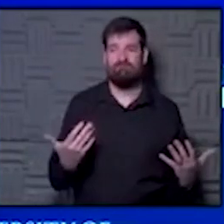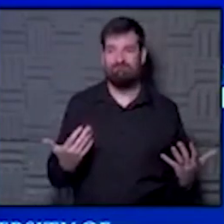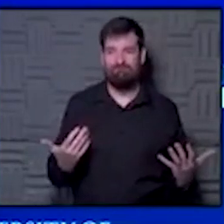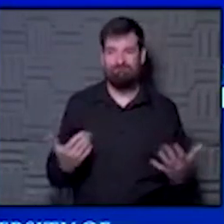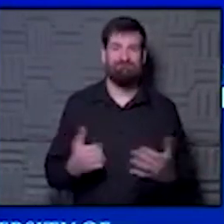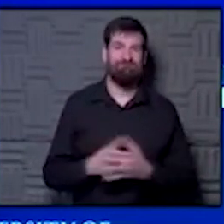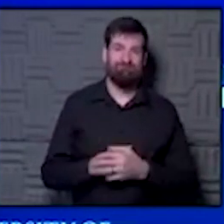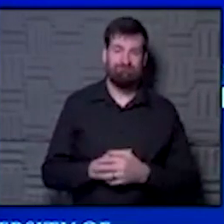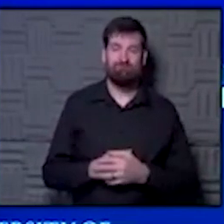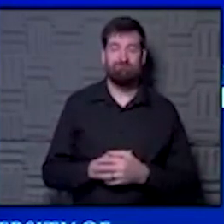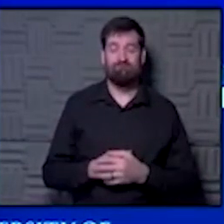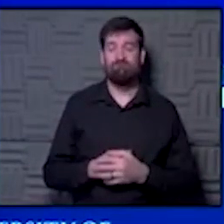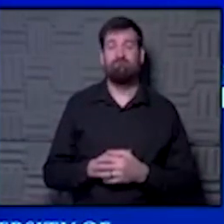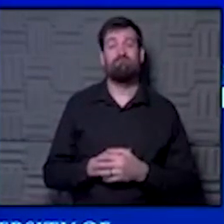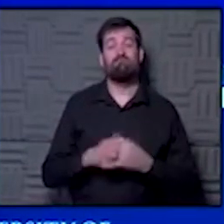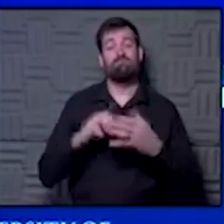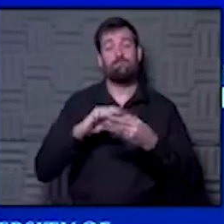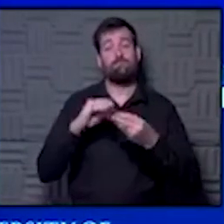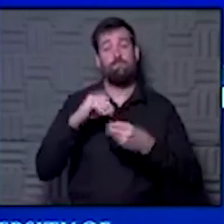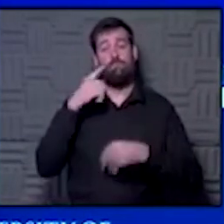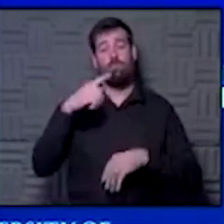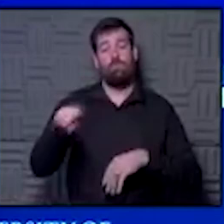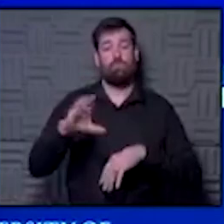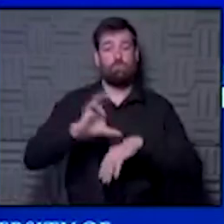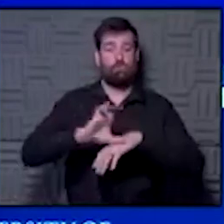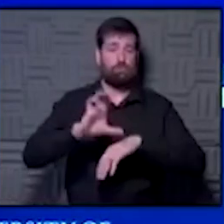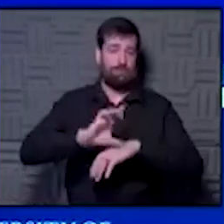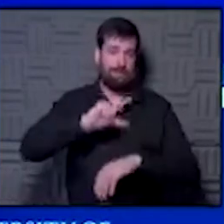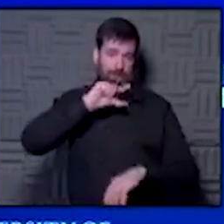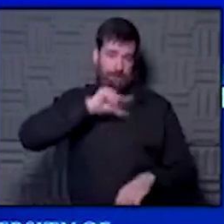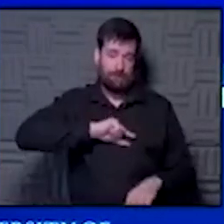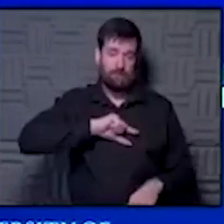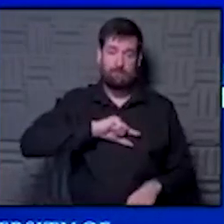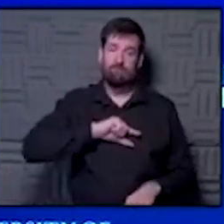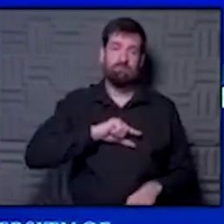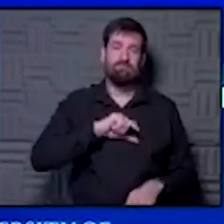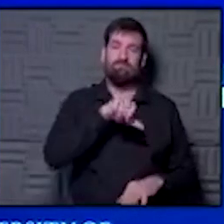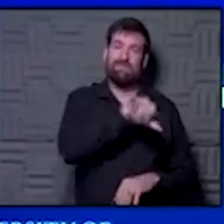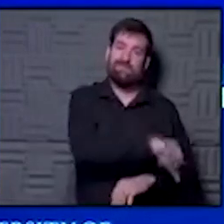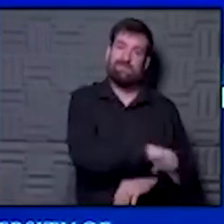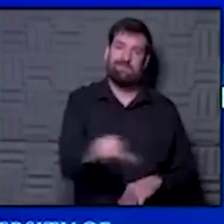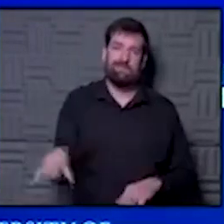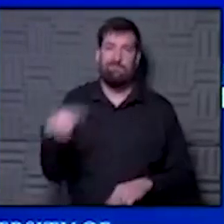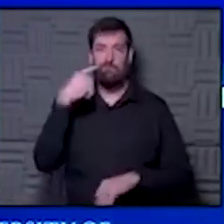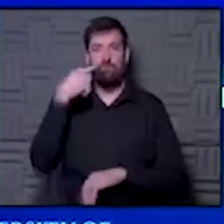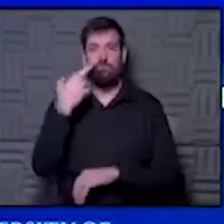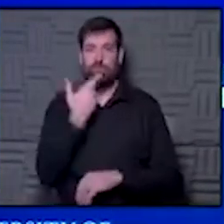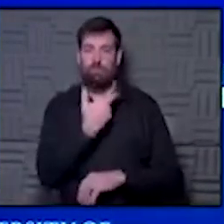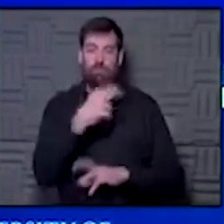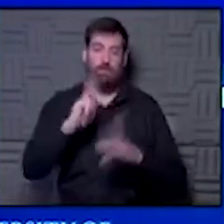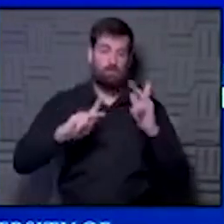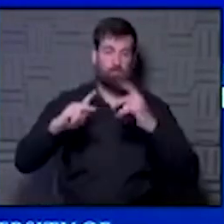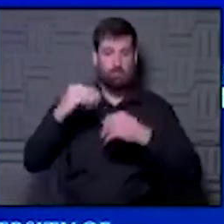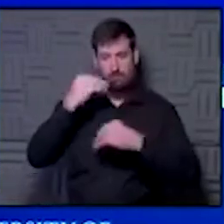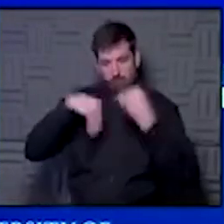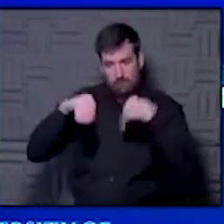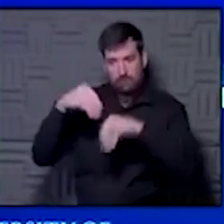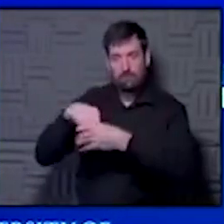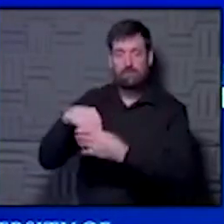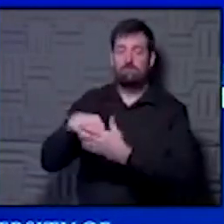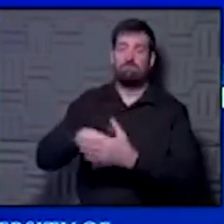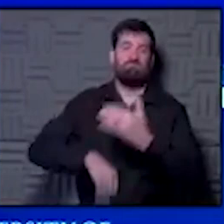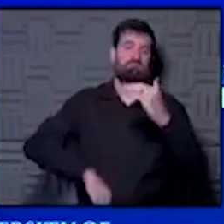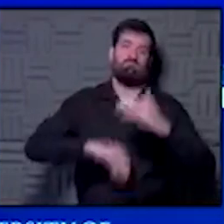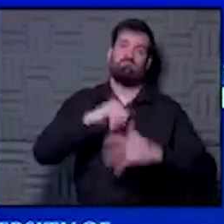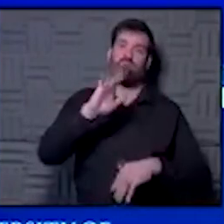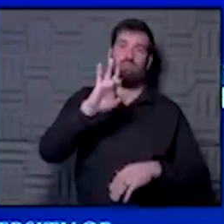so the story for a church Thanksgiving dinner is really the exact same as what you would say to a restaurant with people dining indoors. Probably 25 percent